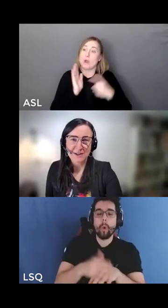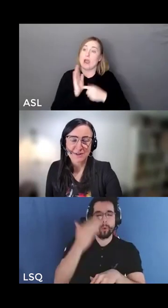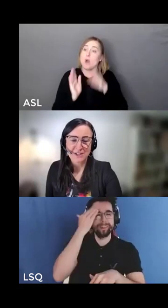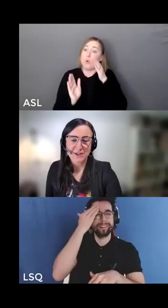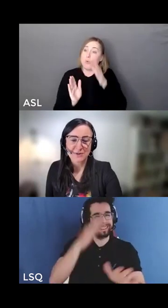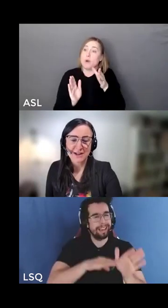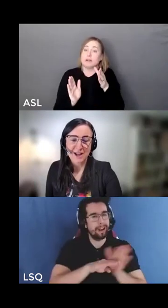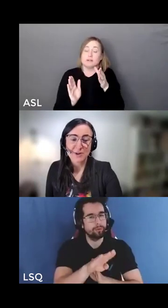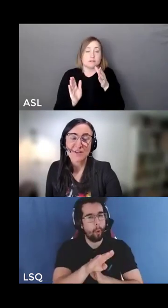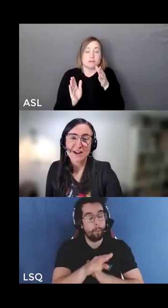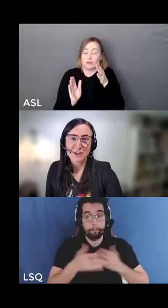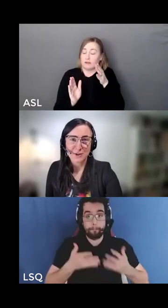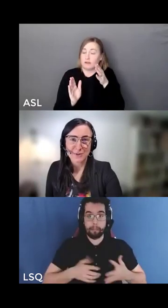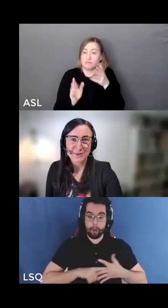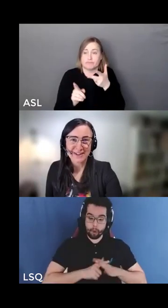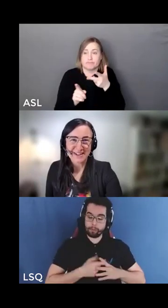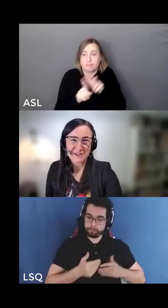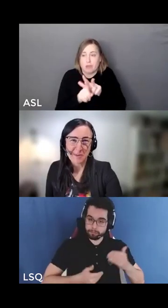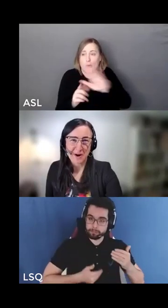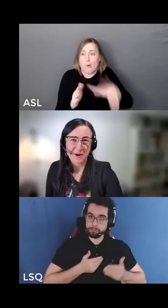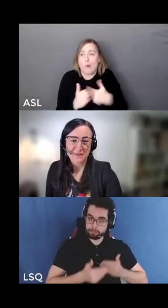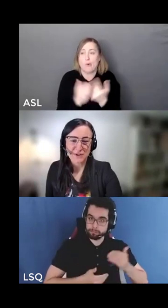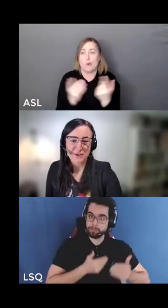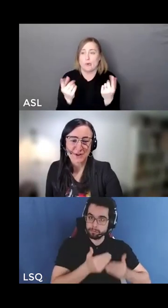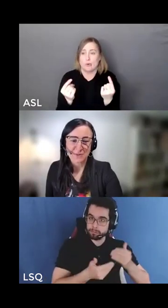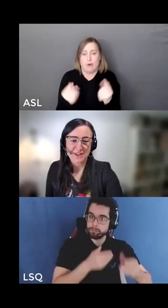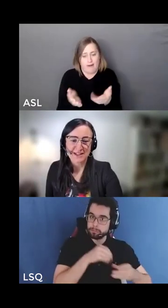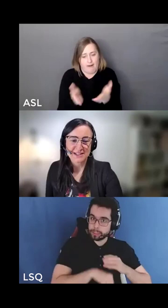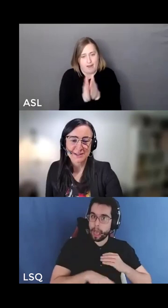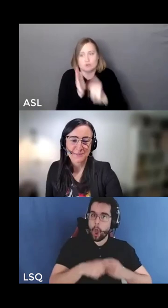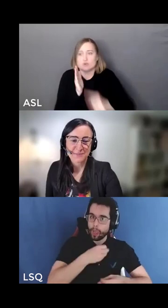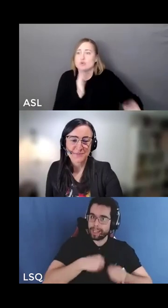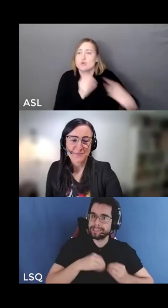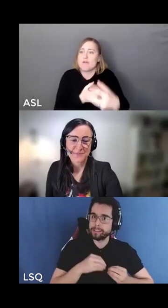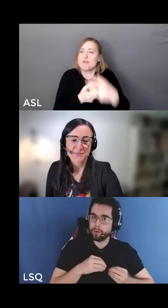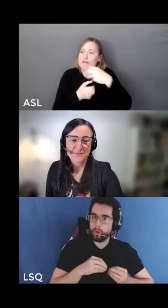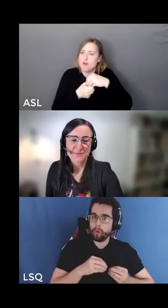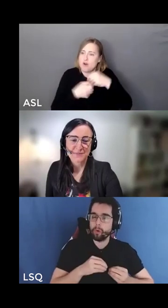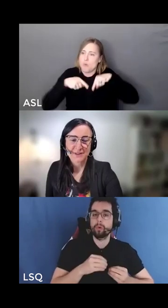everything we do and we invite you to embark on this journey with us.